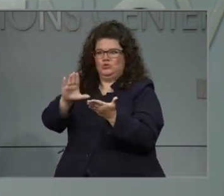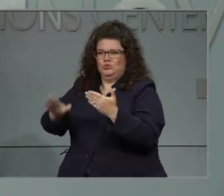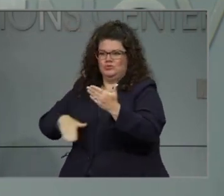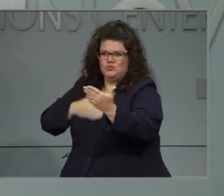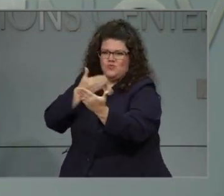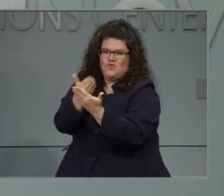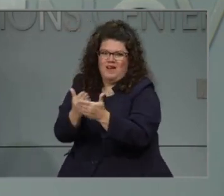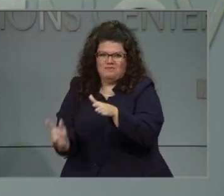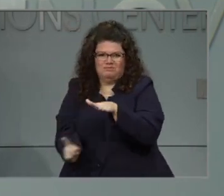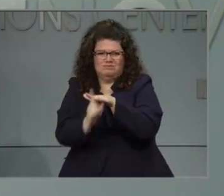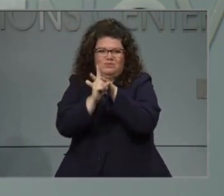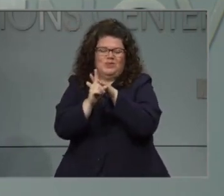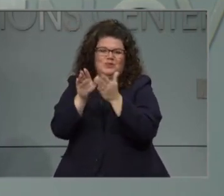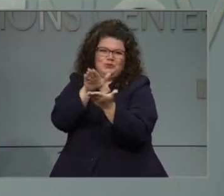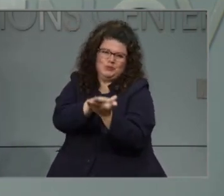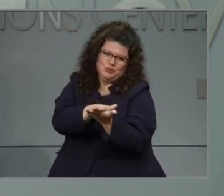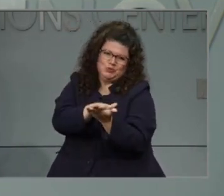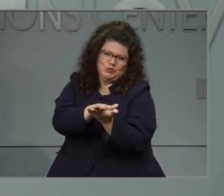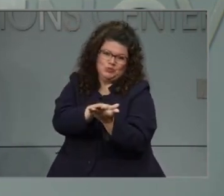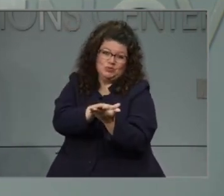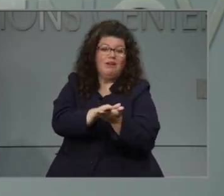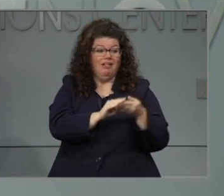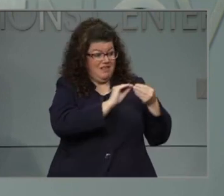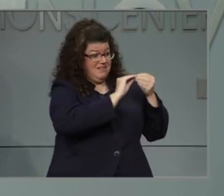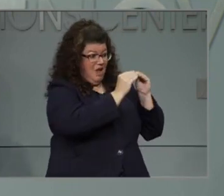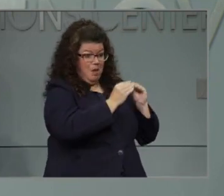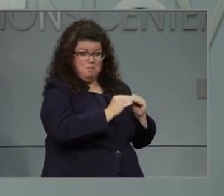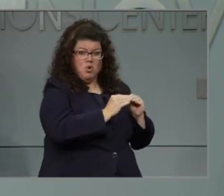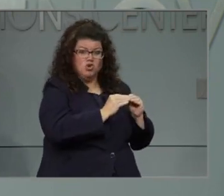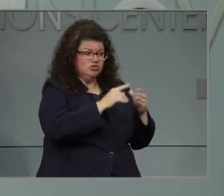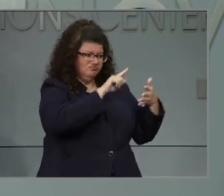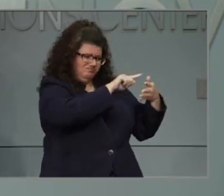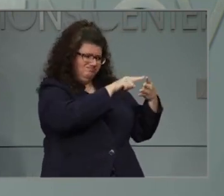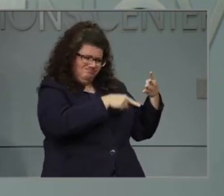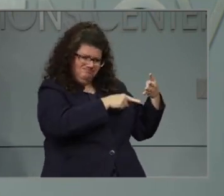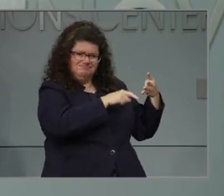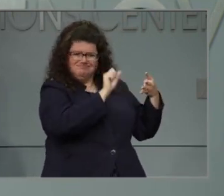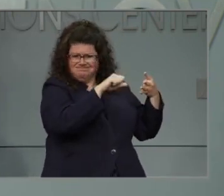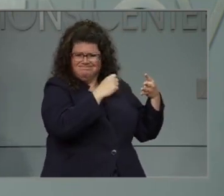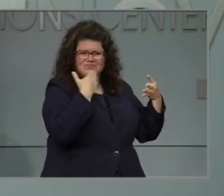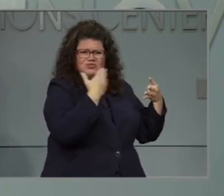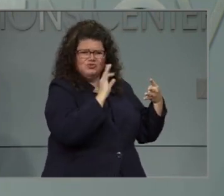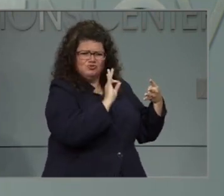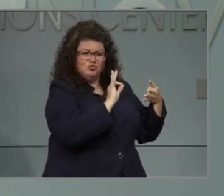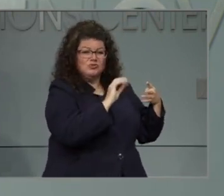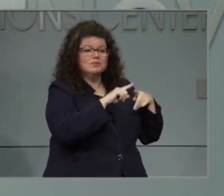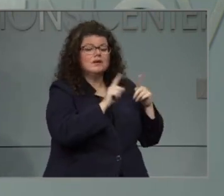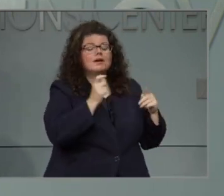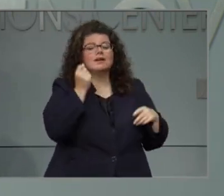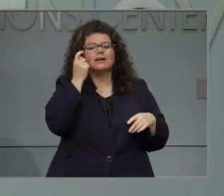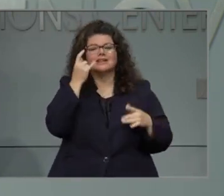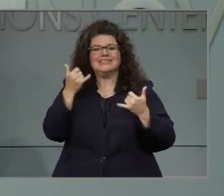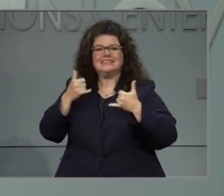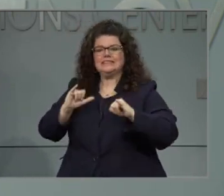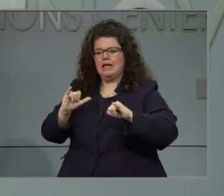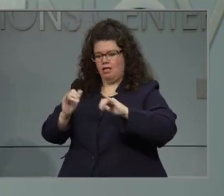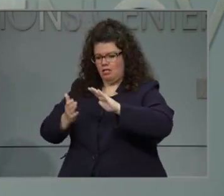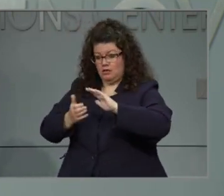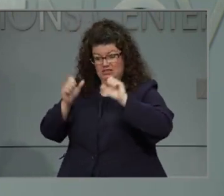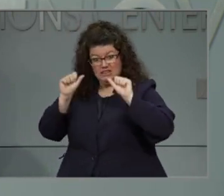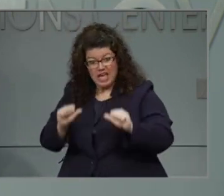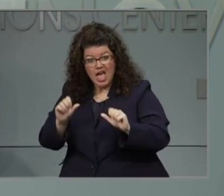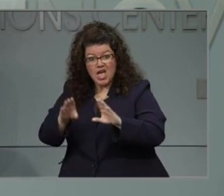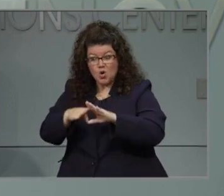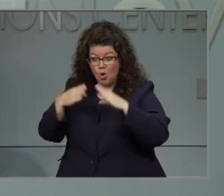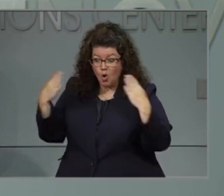those buildings. So yes, I think there are metric levels that we're going to be looking at, but understand there's also operational details